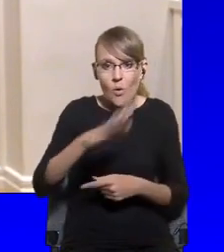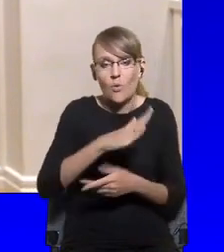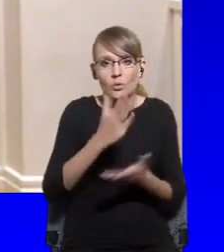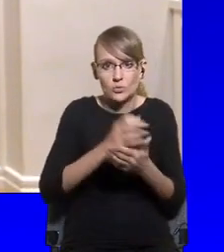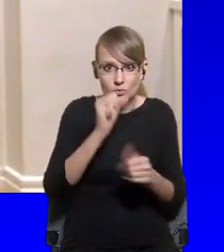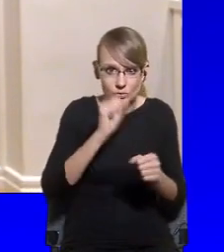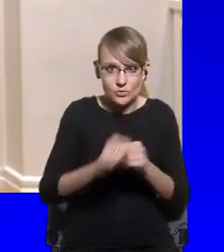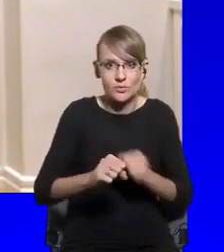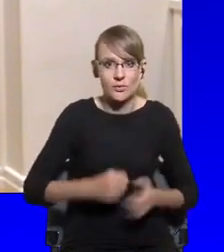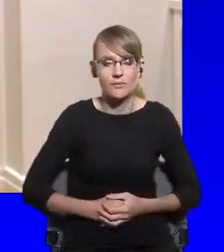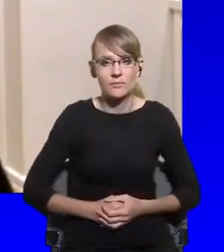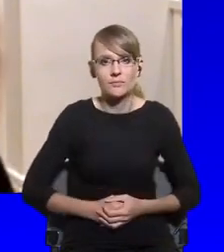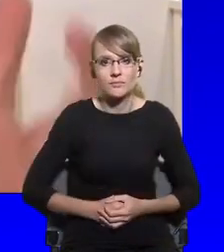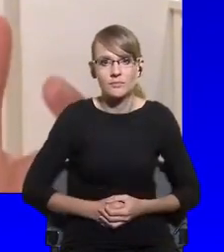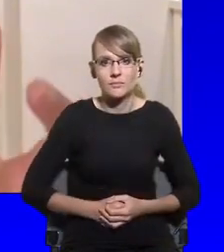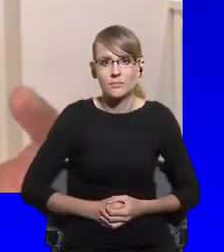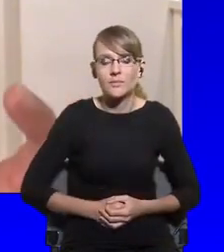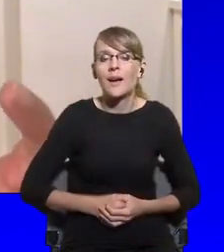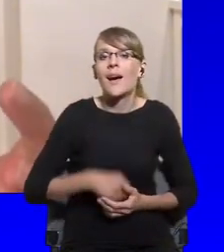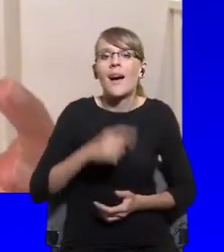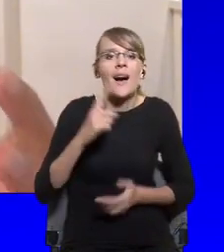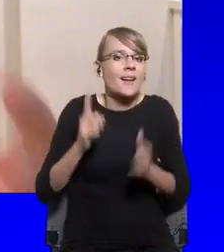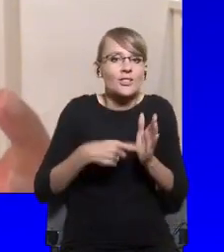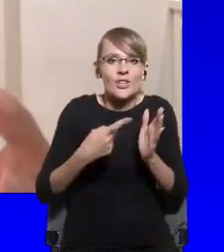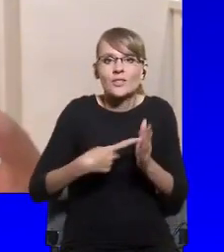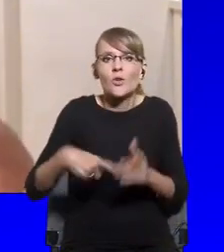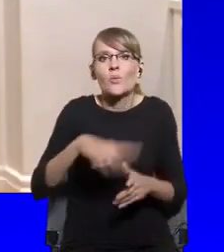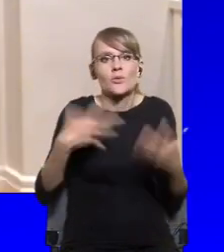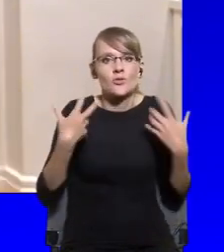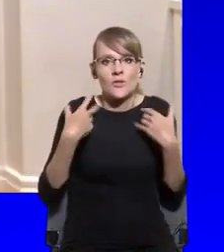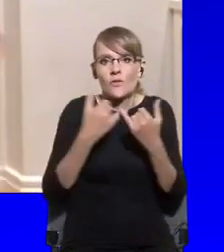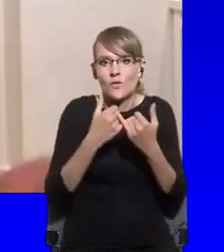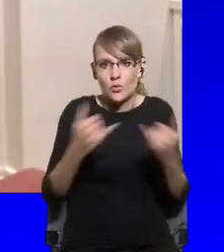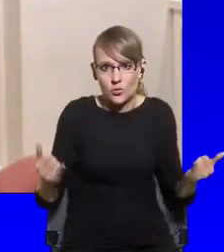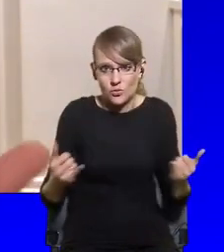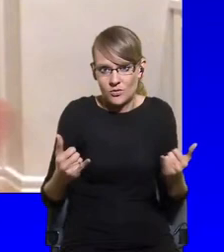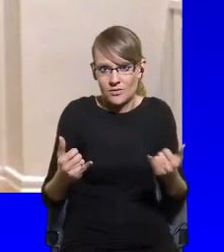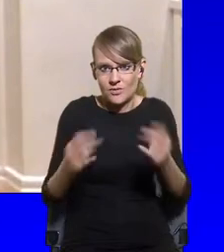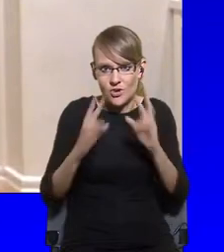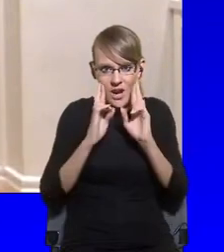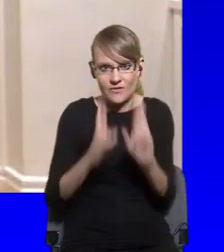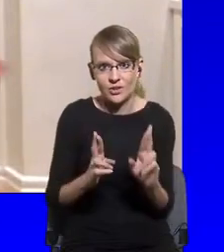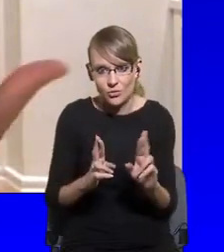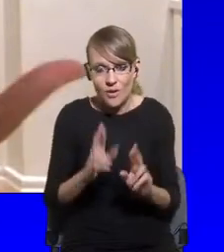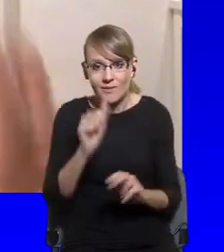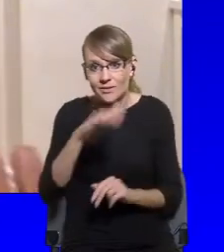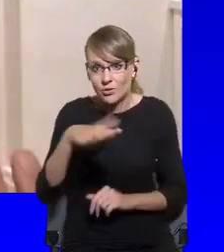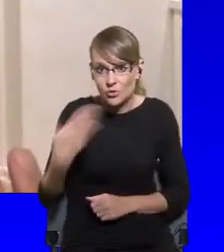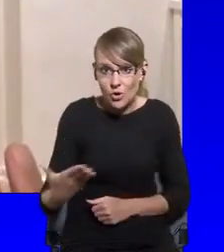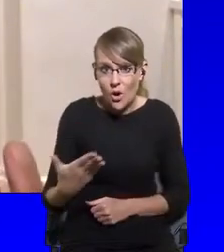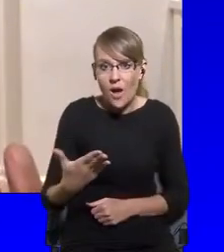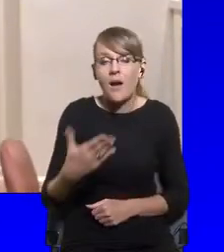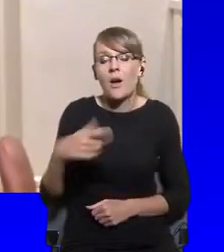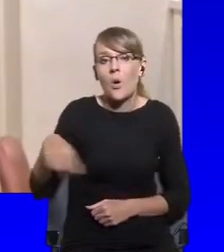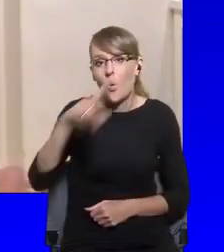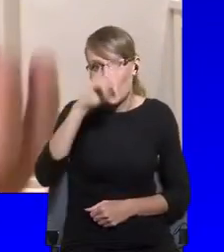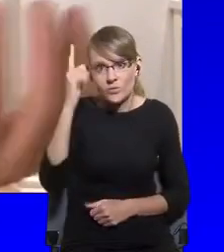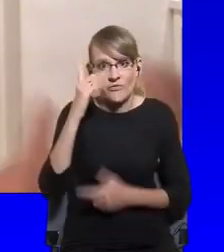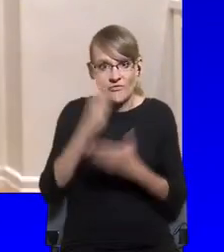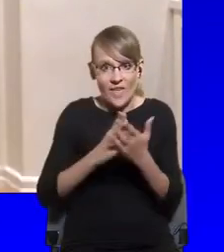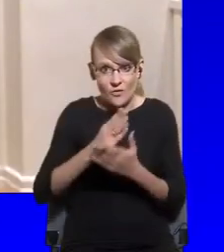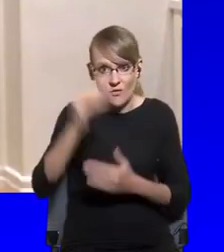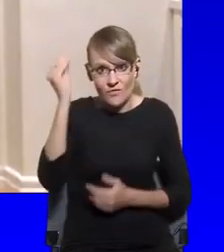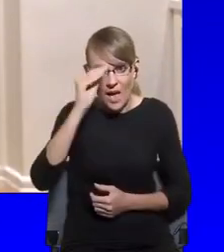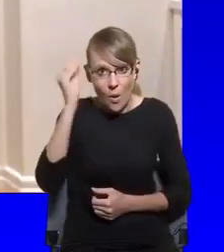realities, right? We live in a reality of people who believe in science, who believe in experts, who believe in